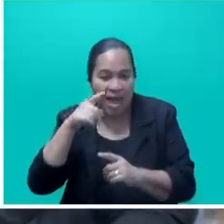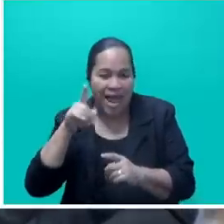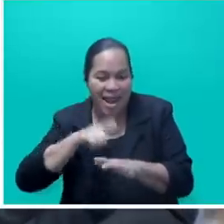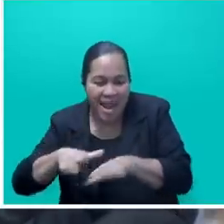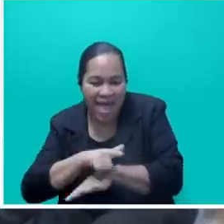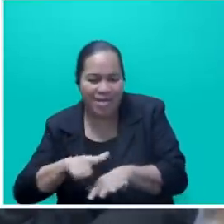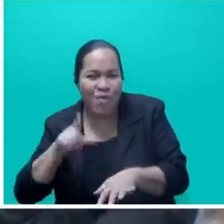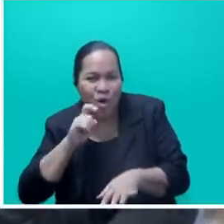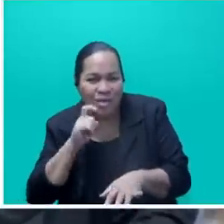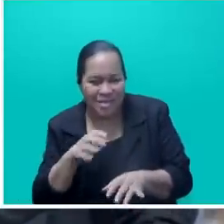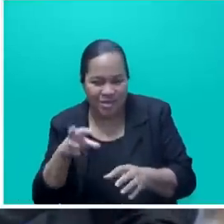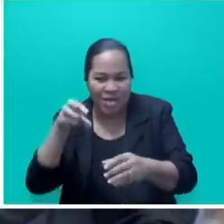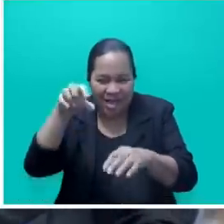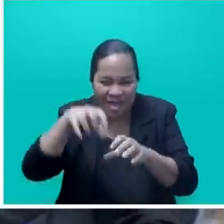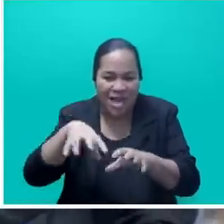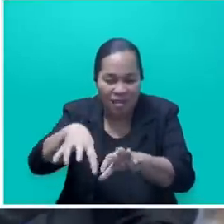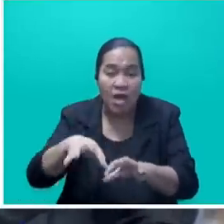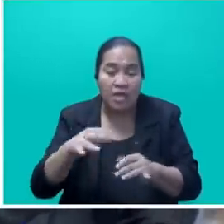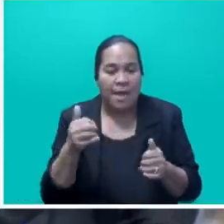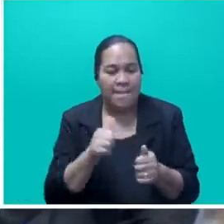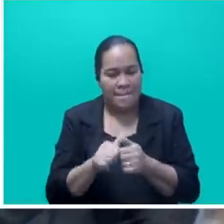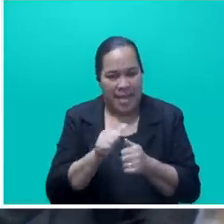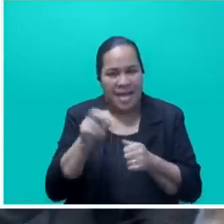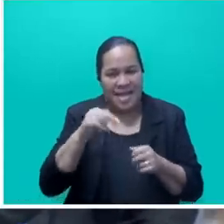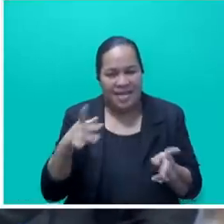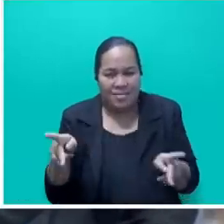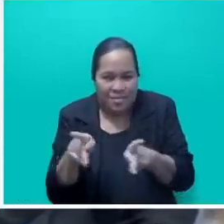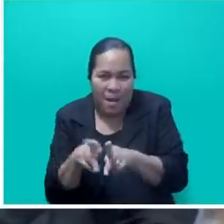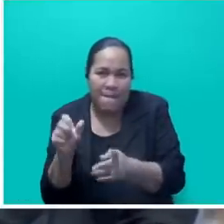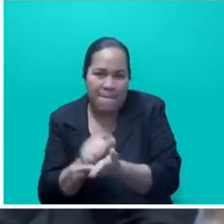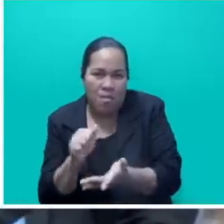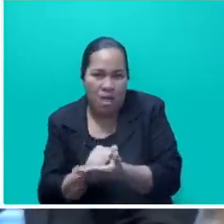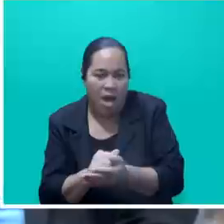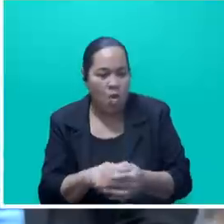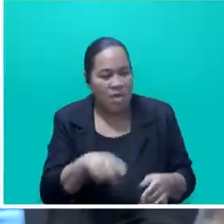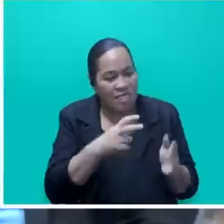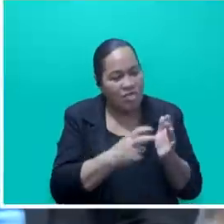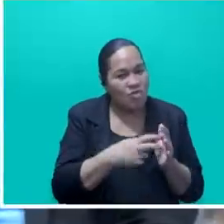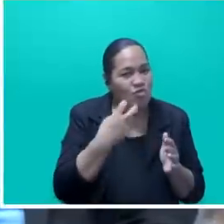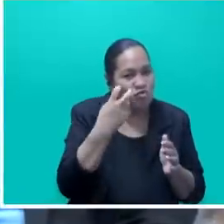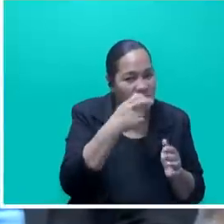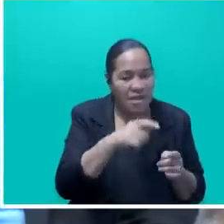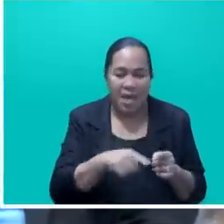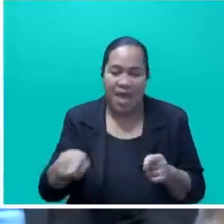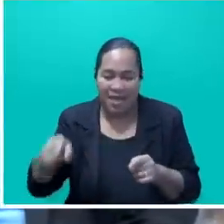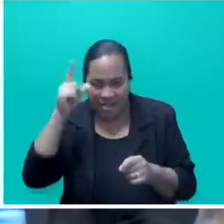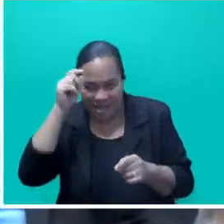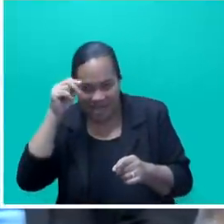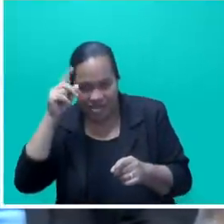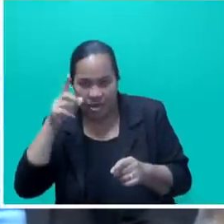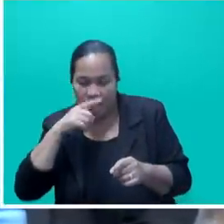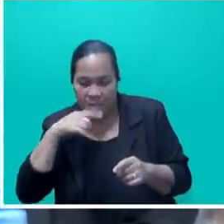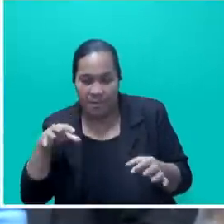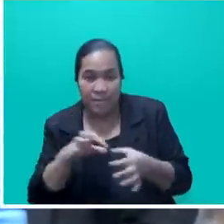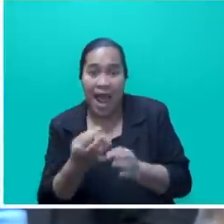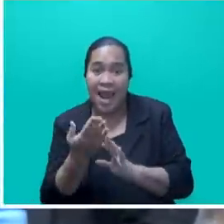This way, there is an equitable partnership between the tourism industry and indigenous people. Last week, Honorable Speaker, I was at a